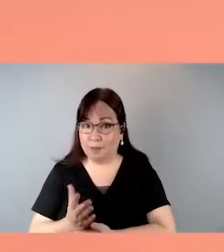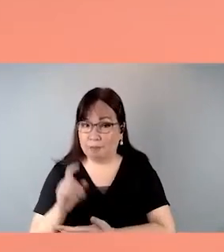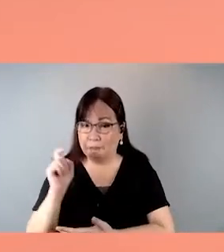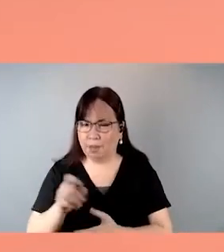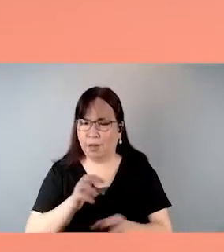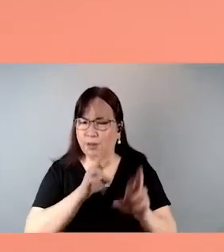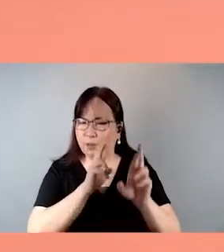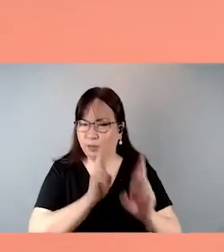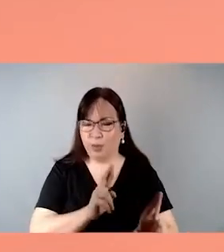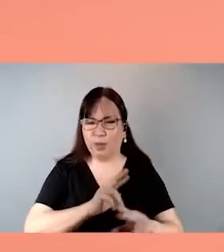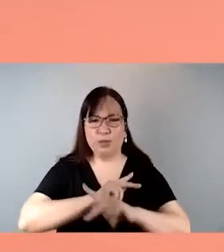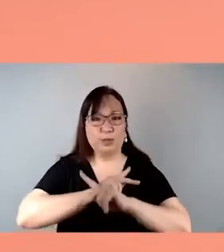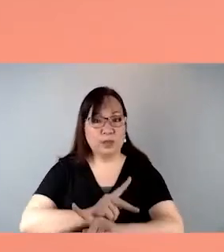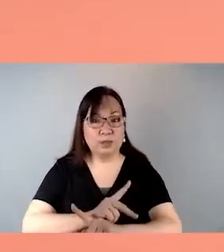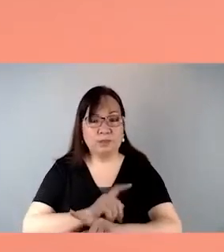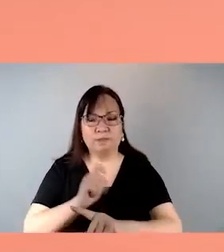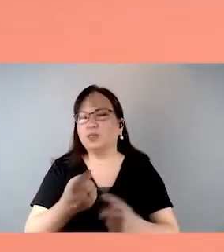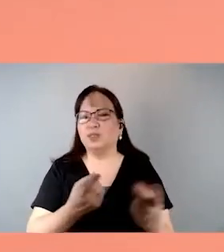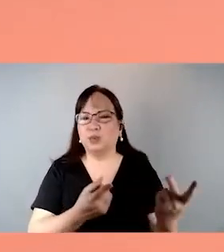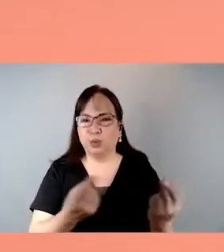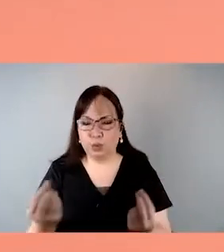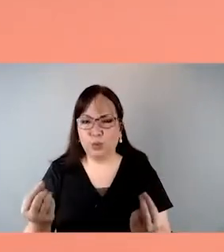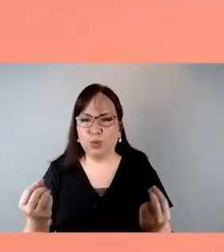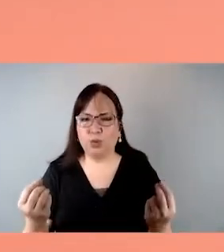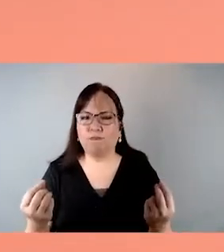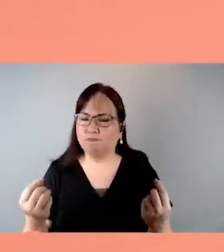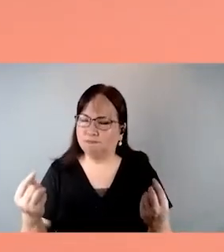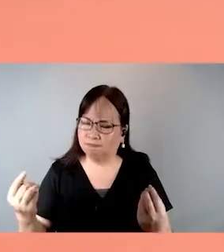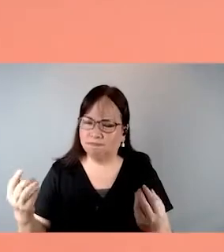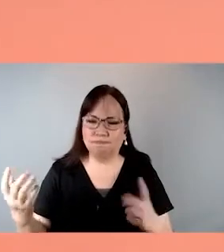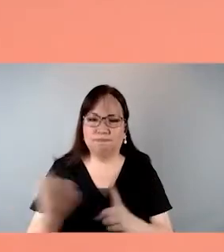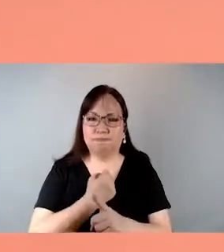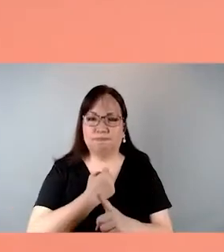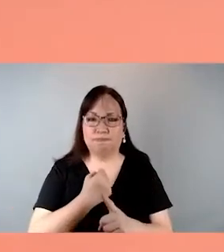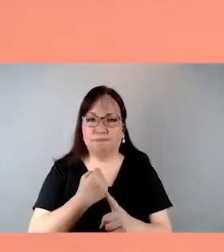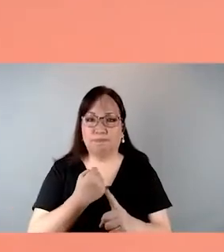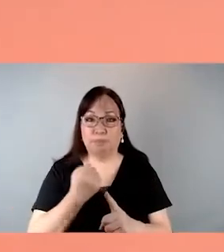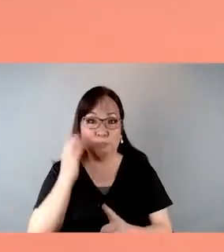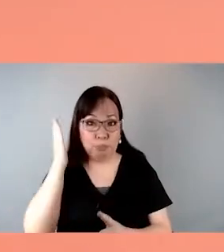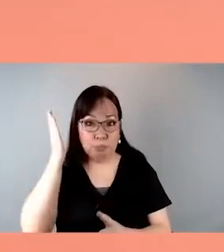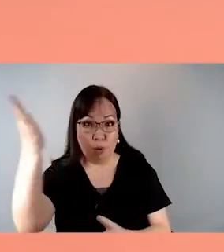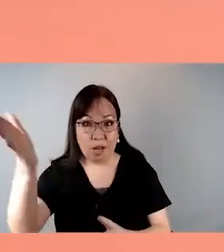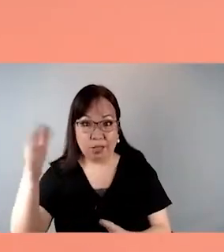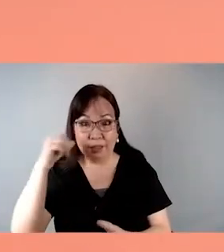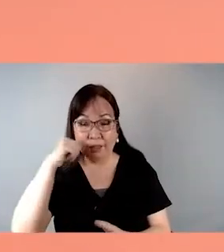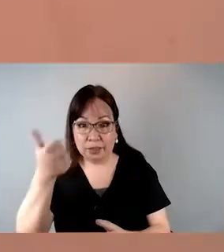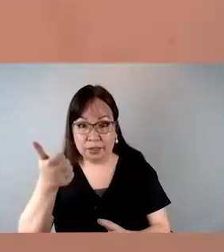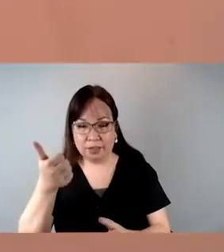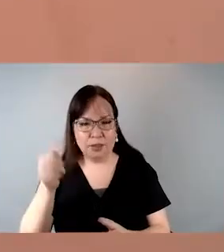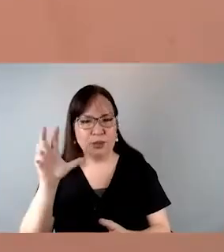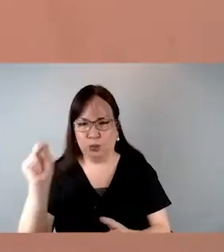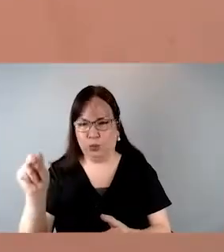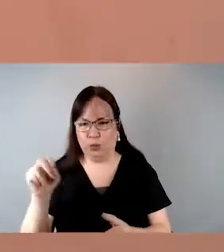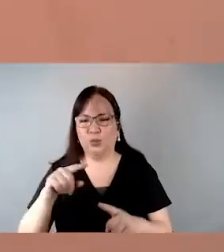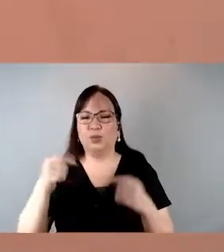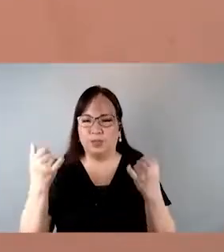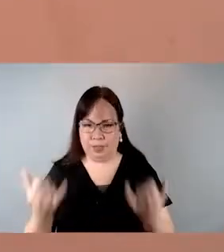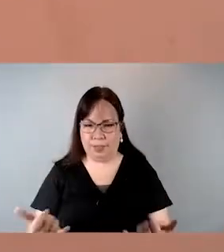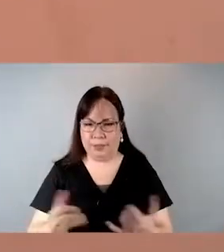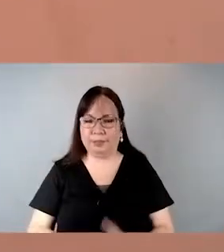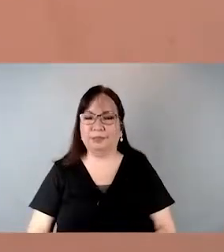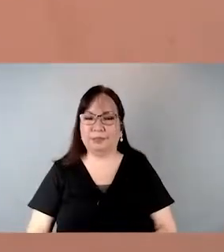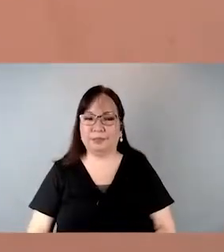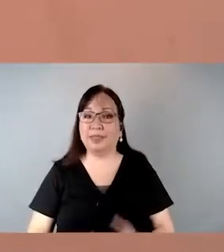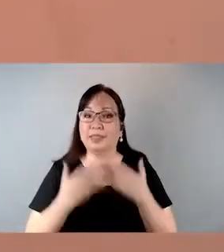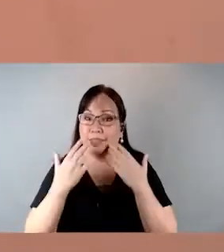respected, protected, and fulfilled, not in the future, but today. Thank you for joining